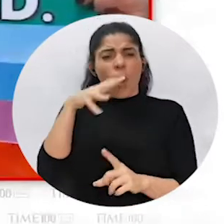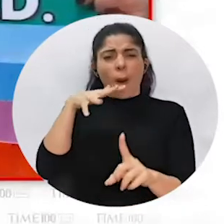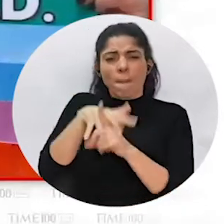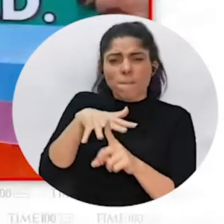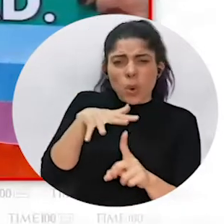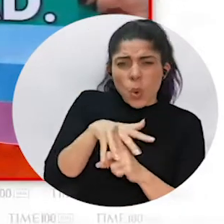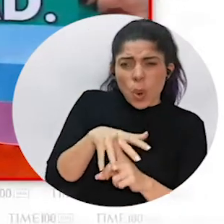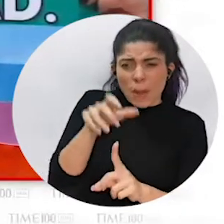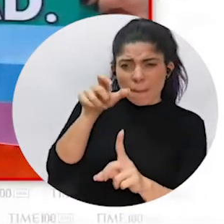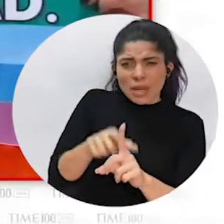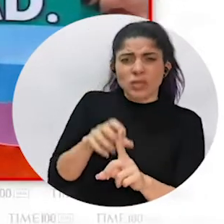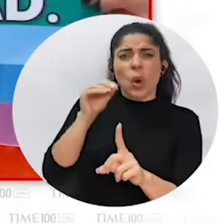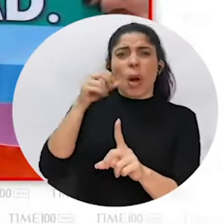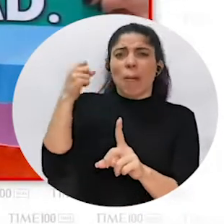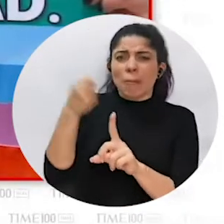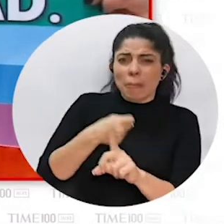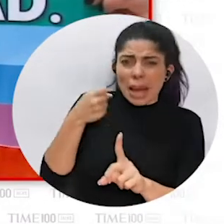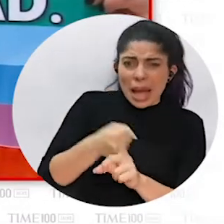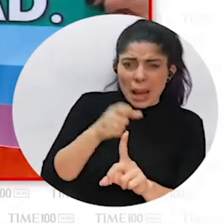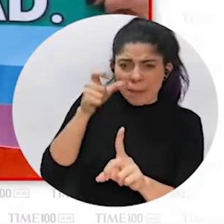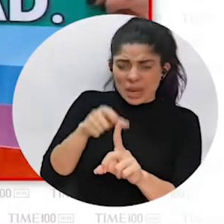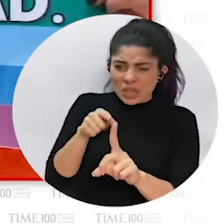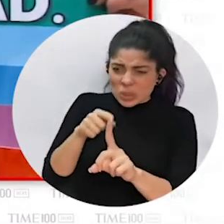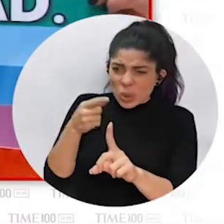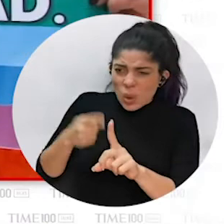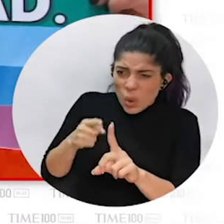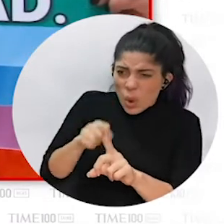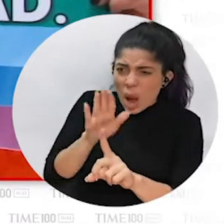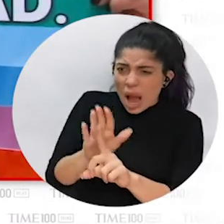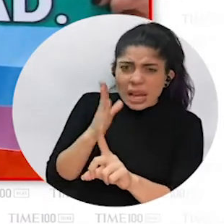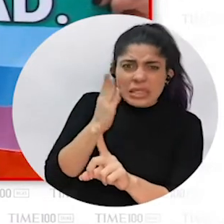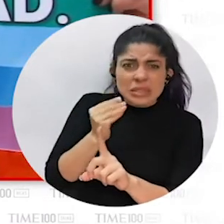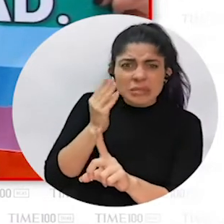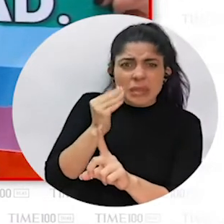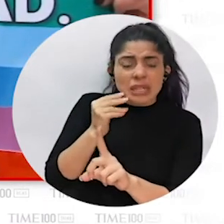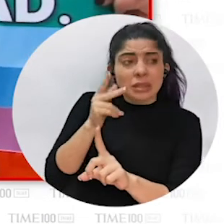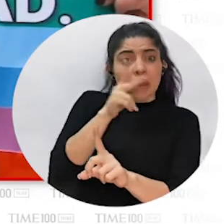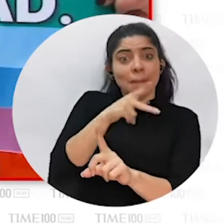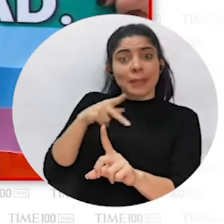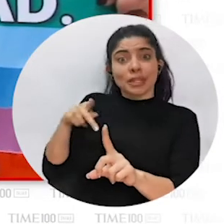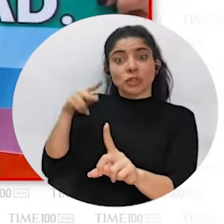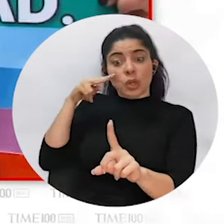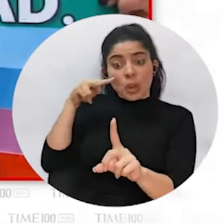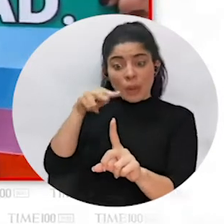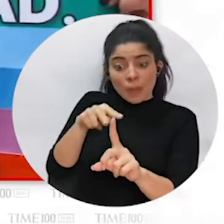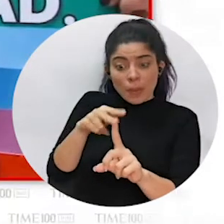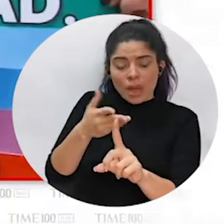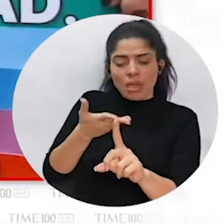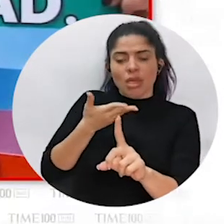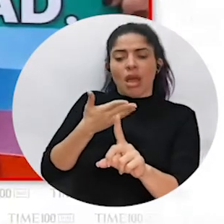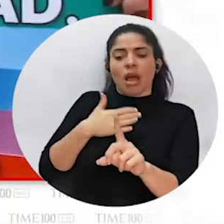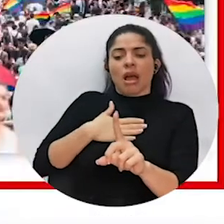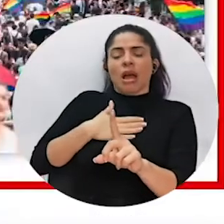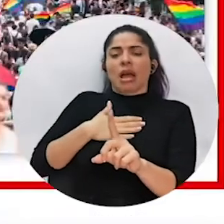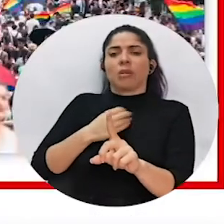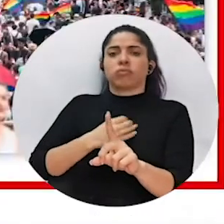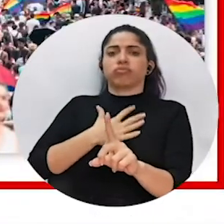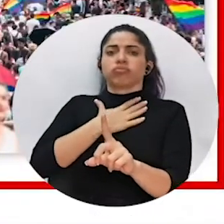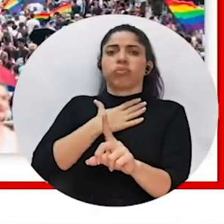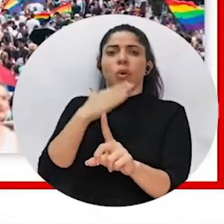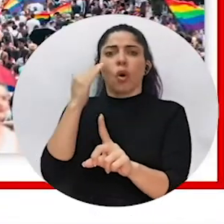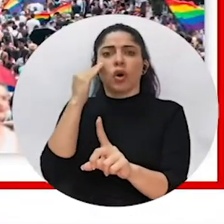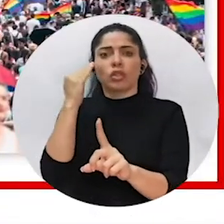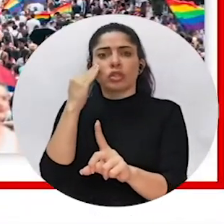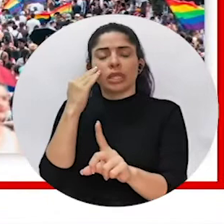people that have been bullied, even being hit. When you see those realities, then there's a lot of conscience